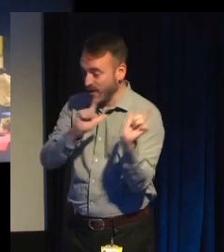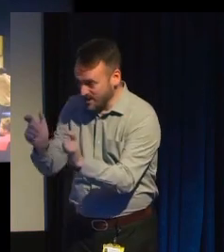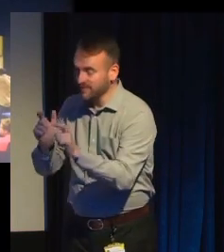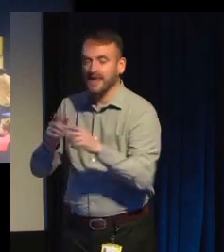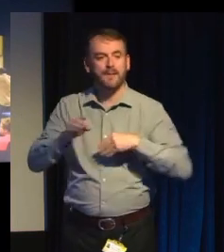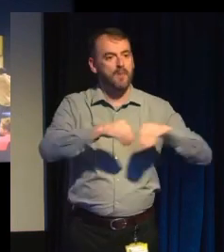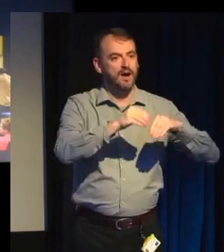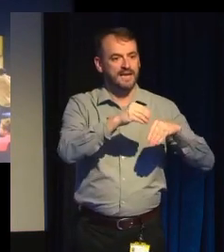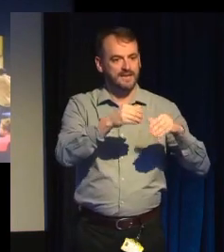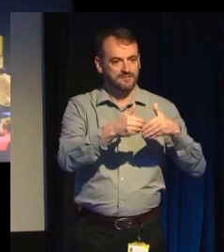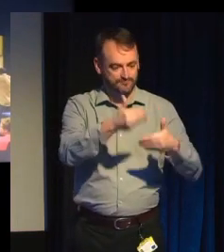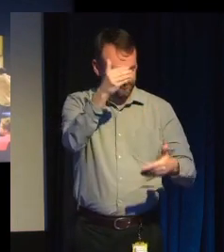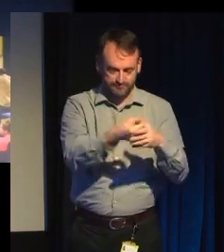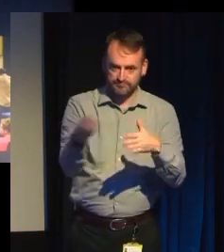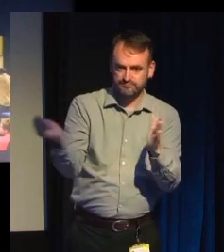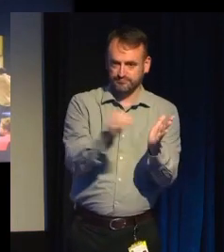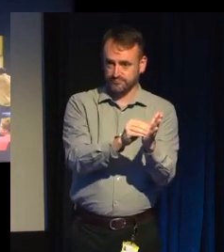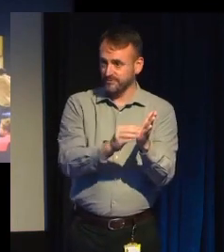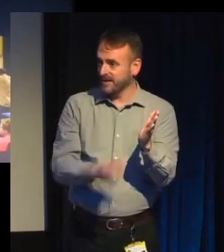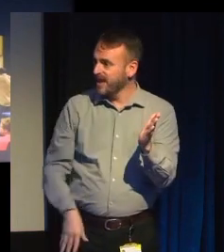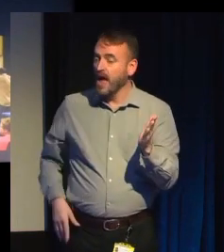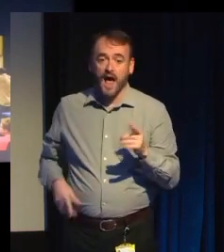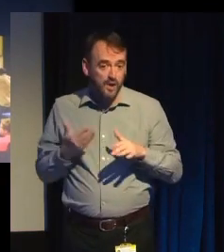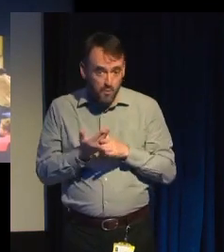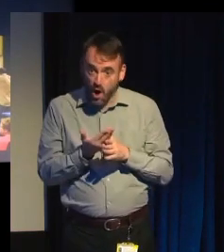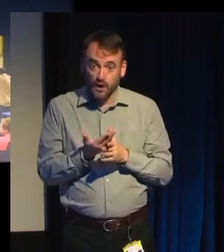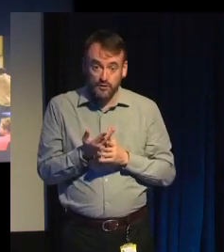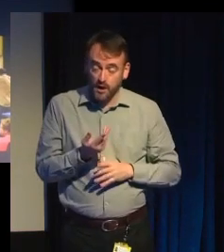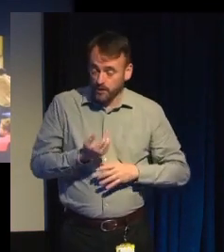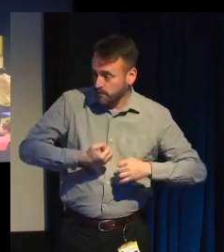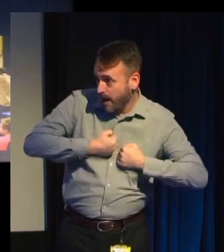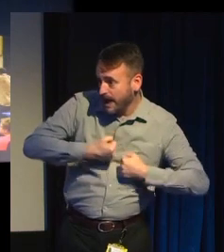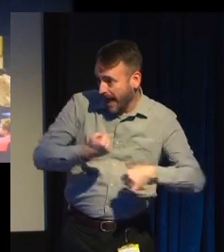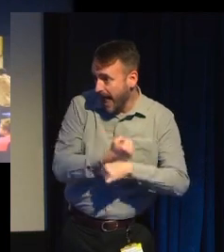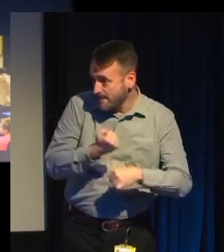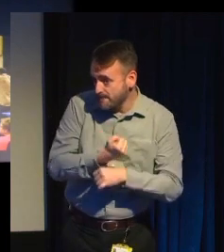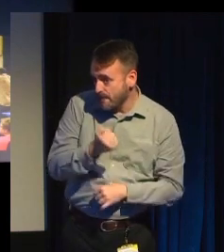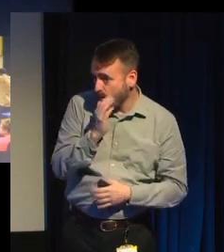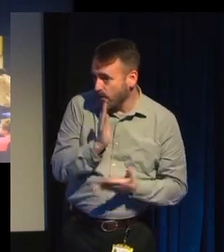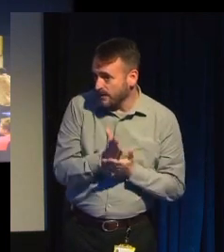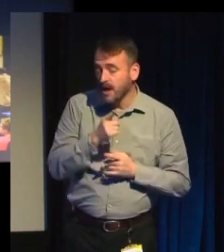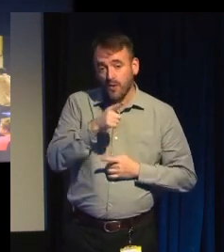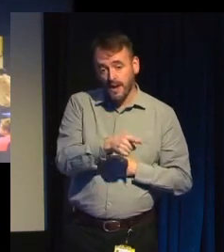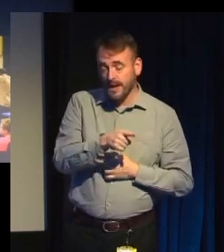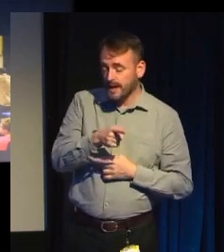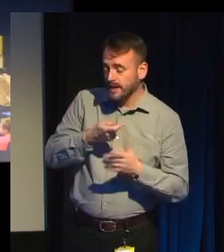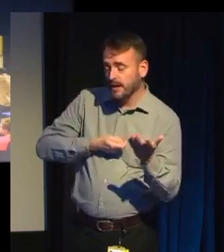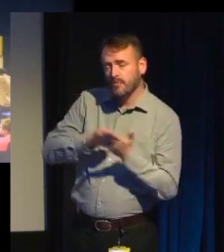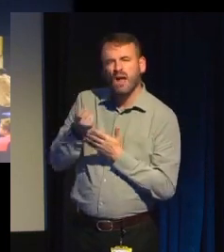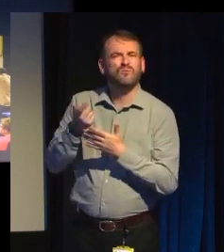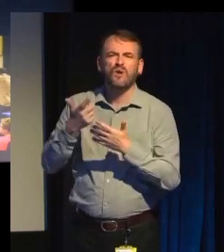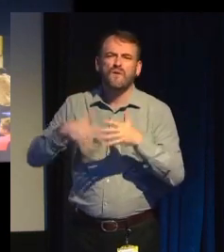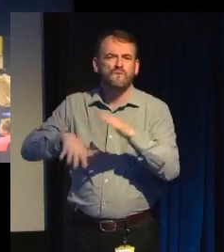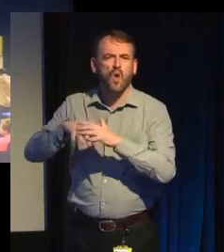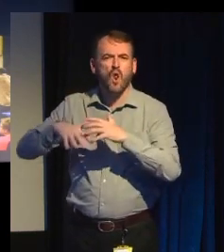And it worked for us. So, you know, we didn't have an orchestra, but we had like people from the